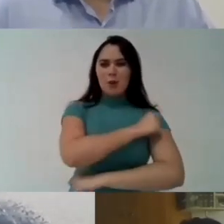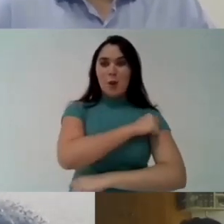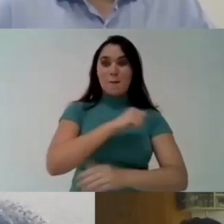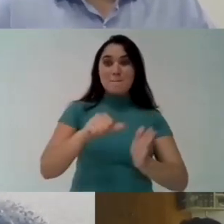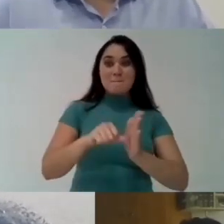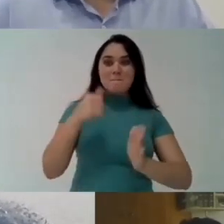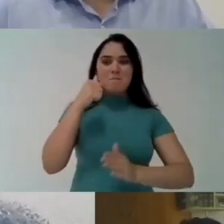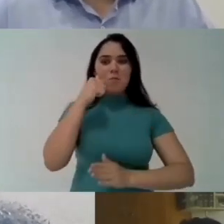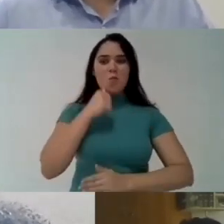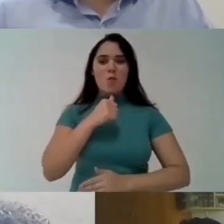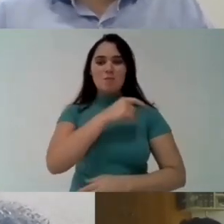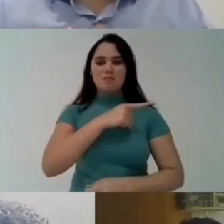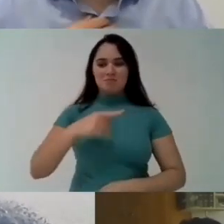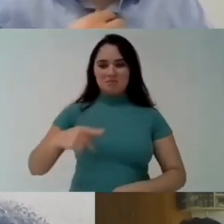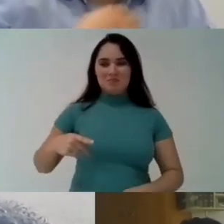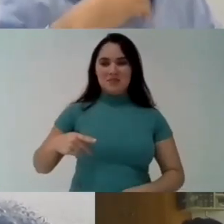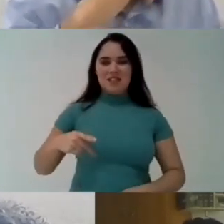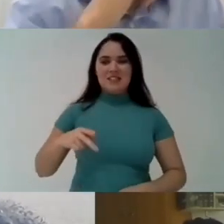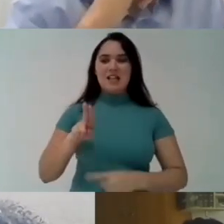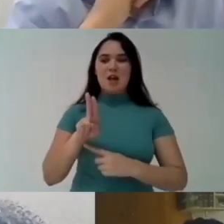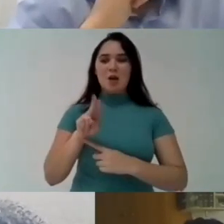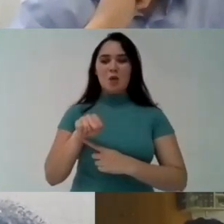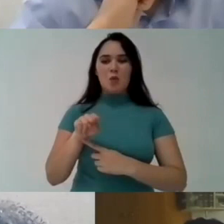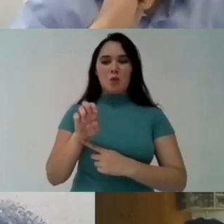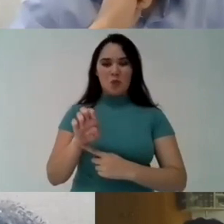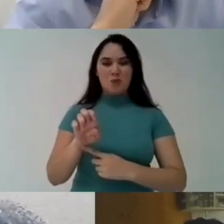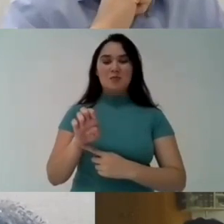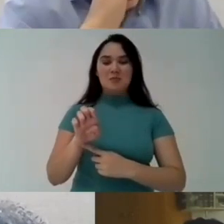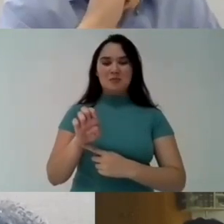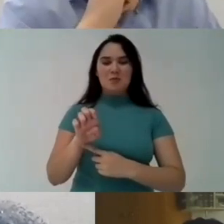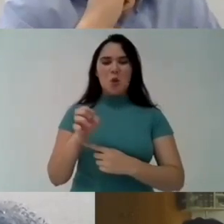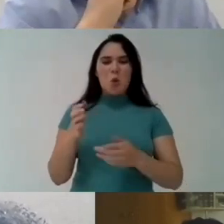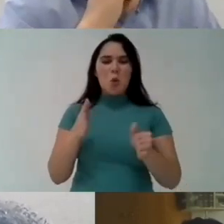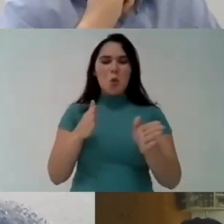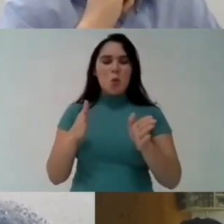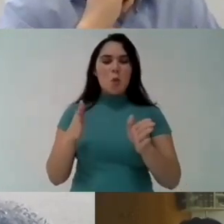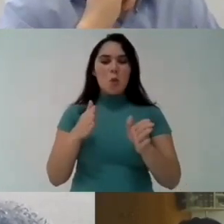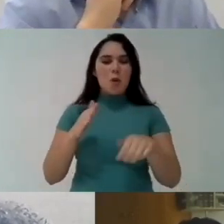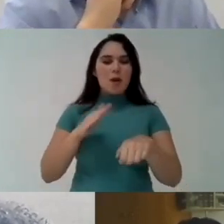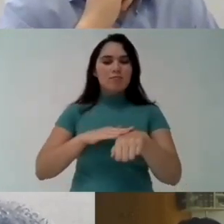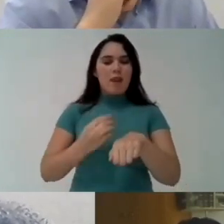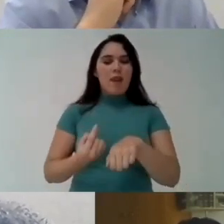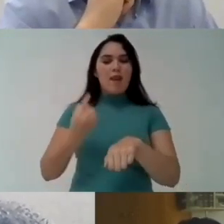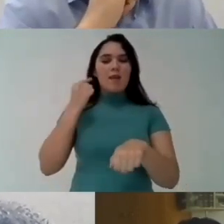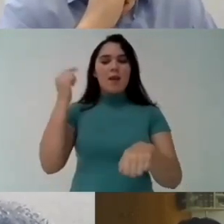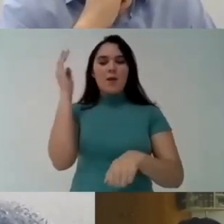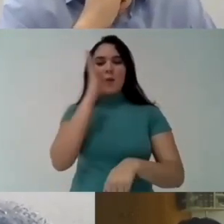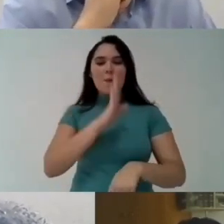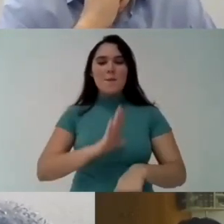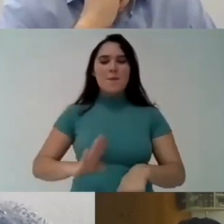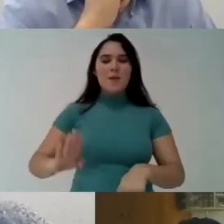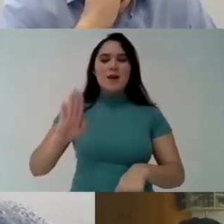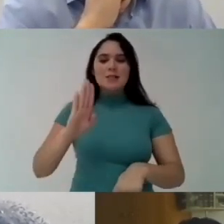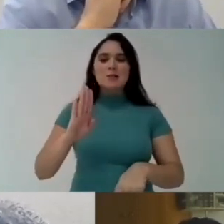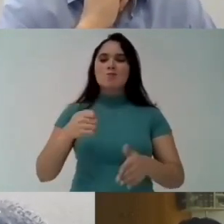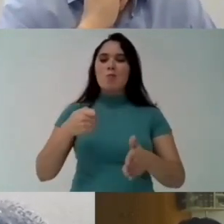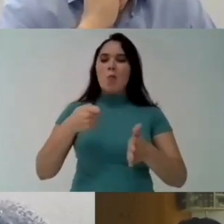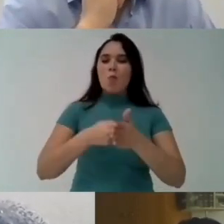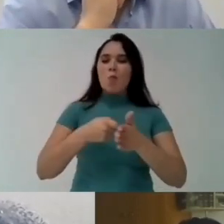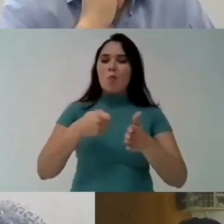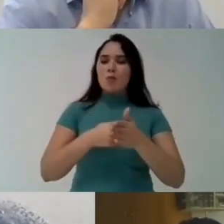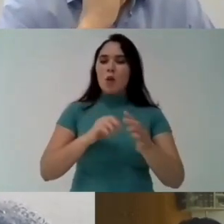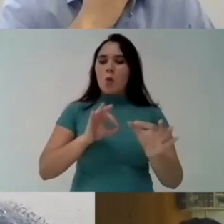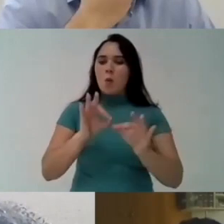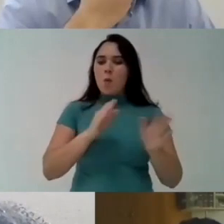take into account that you you were part of the student movement in some time